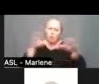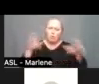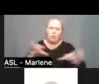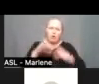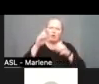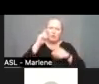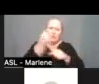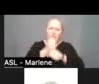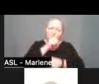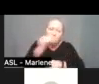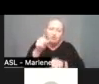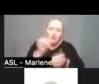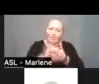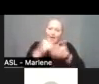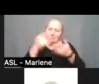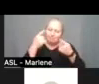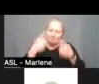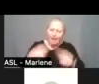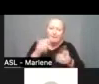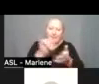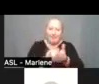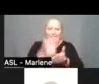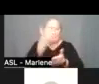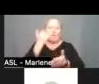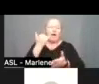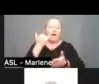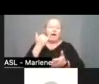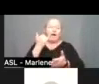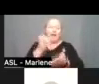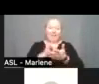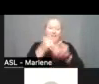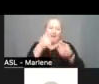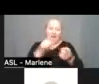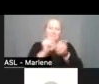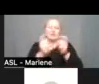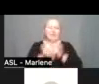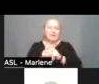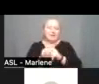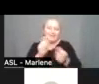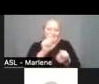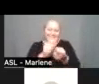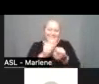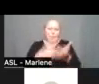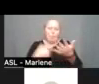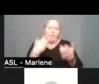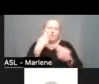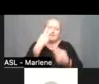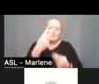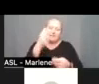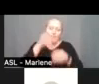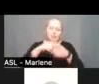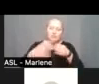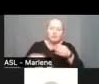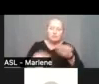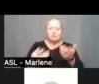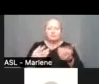ensure that that's happening and this is exactly why that shift was made and that this is exactly what we wanted to see as a result and i know one of the